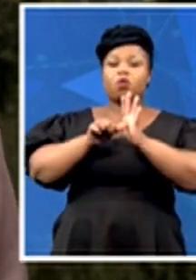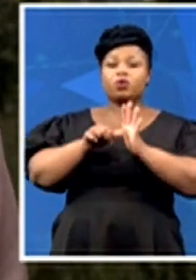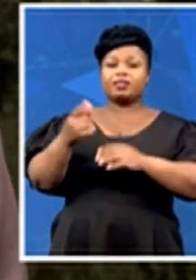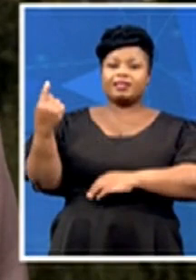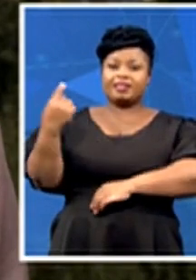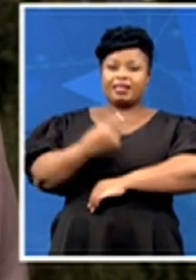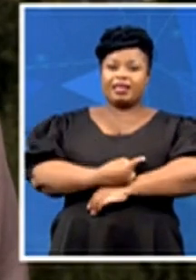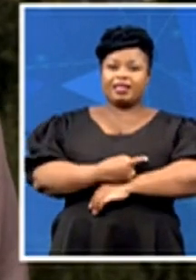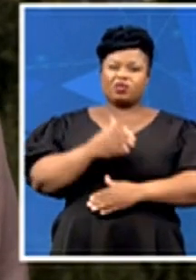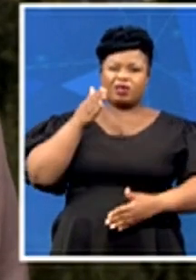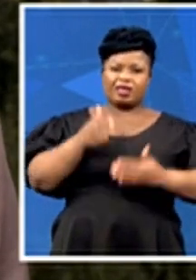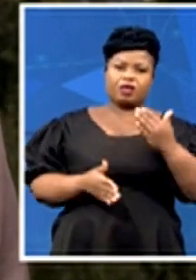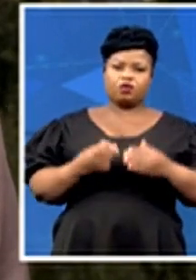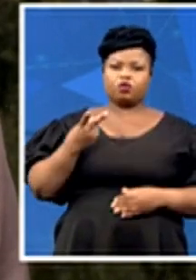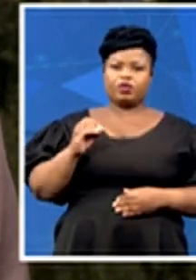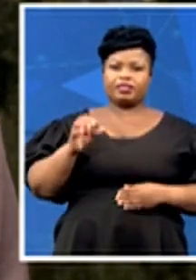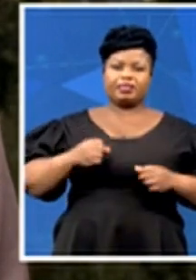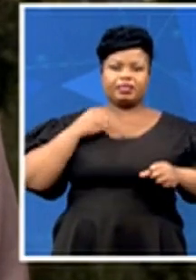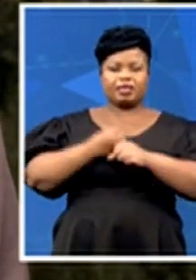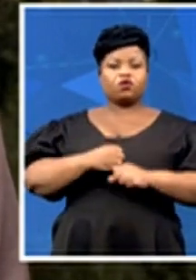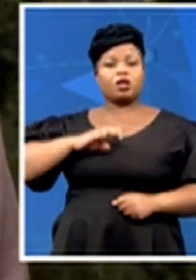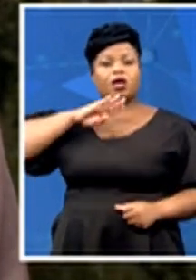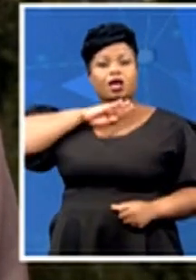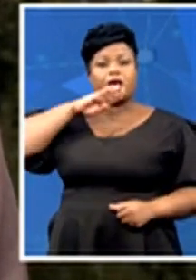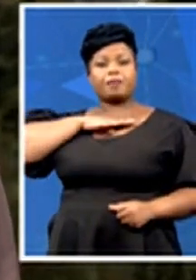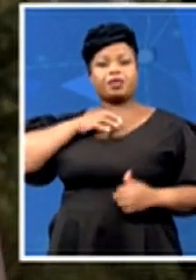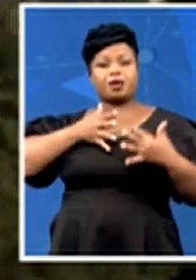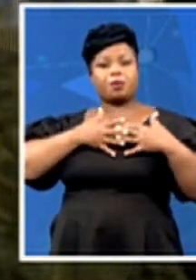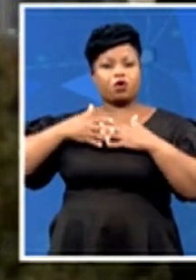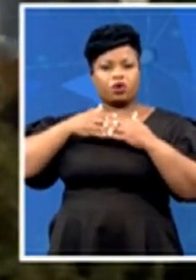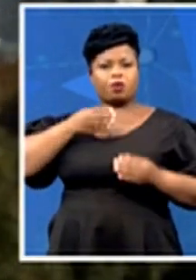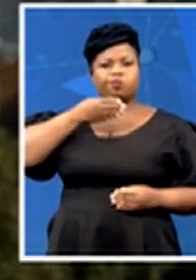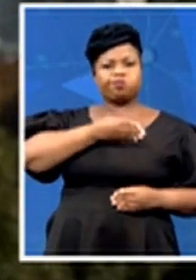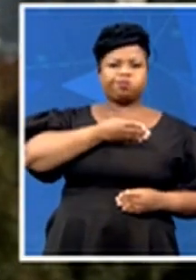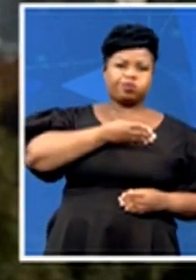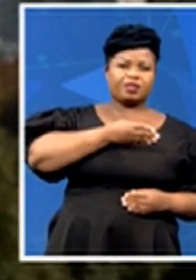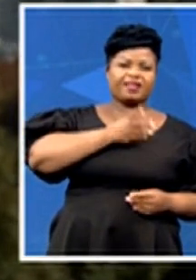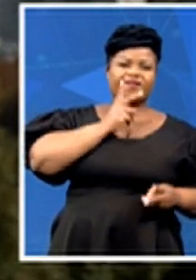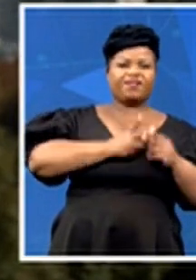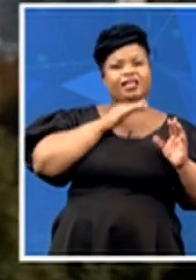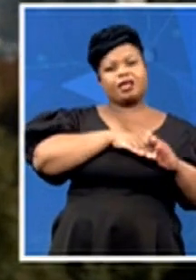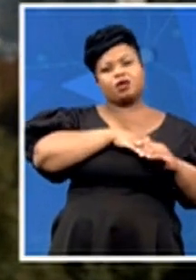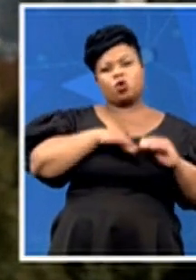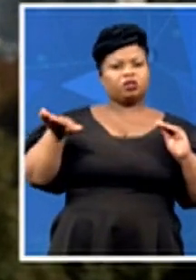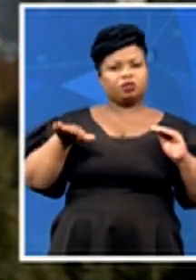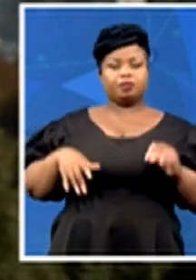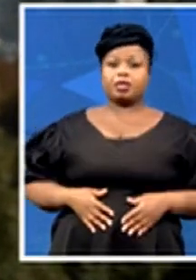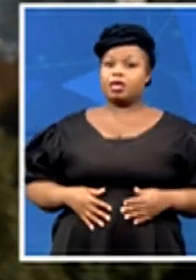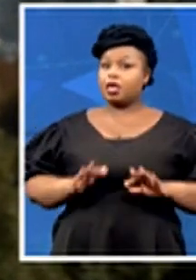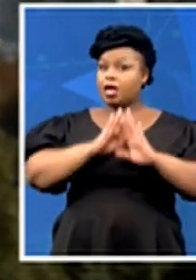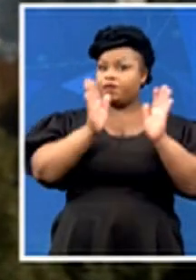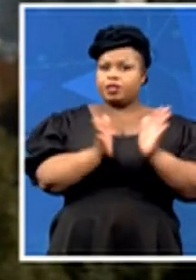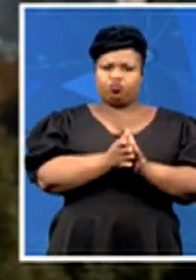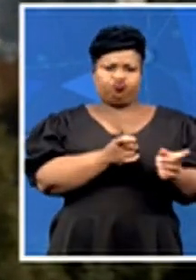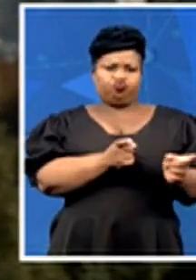afghanistan for now things seem to be under control but as we've seen things can change incredibly quickly in afghanistan